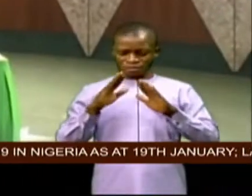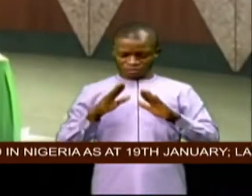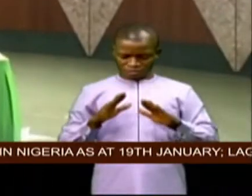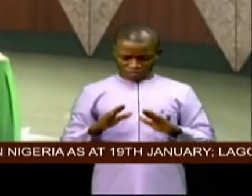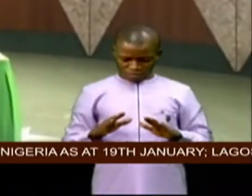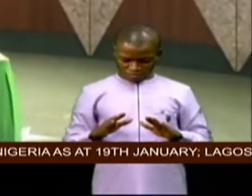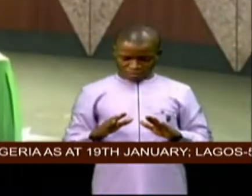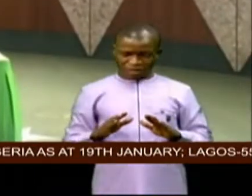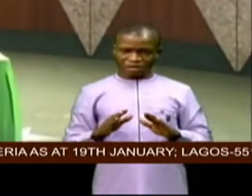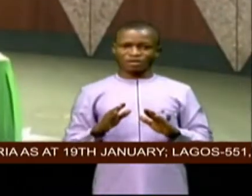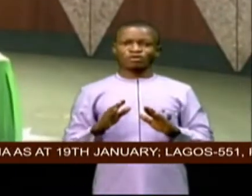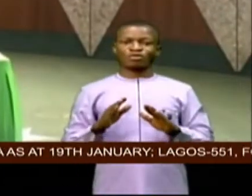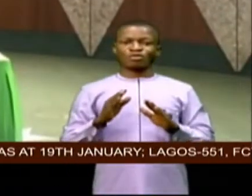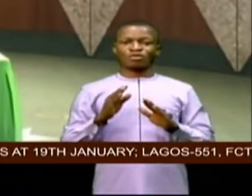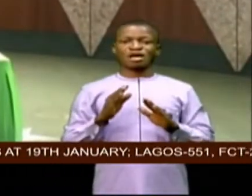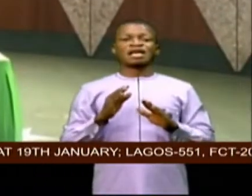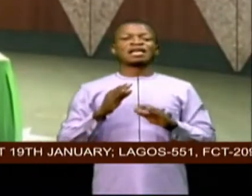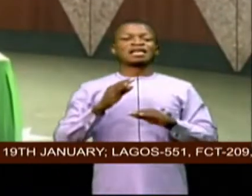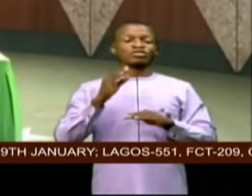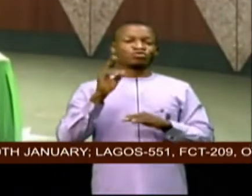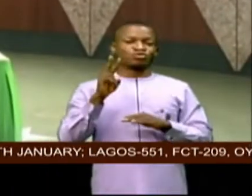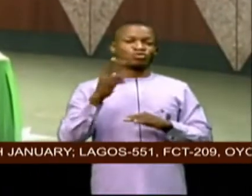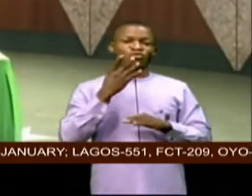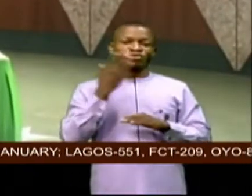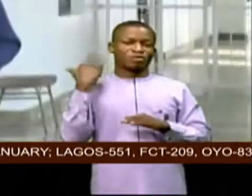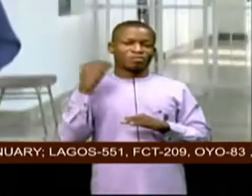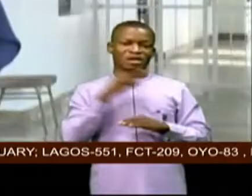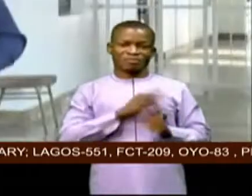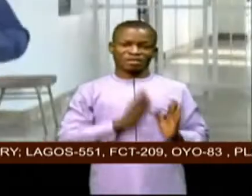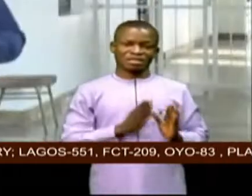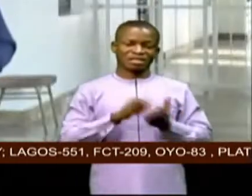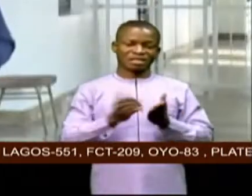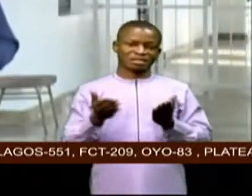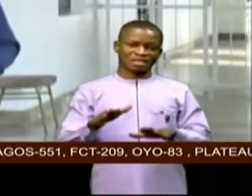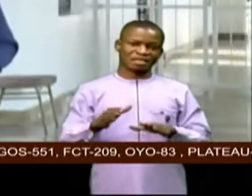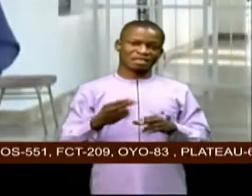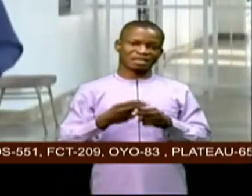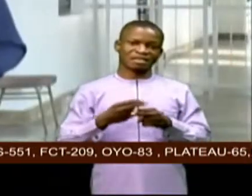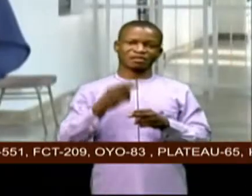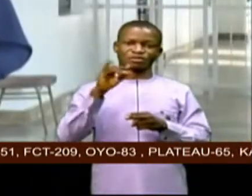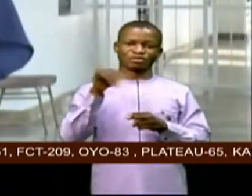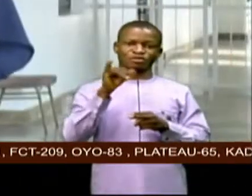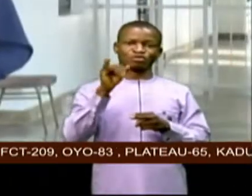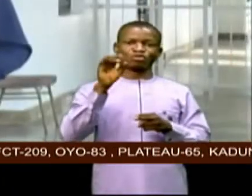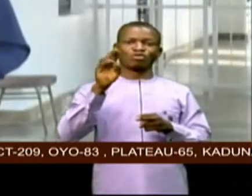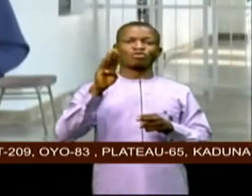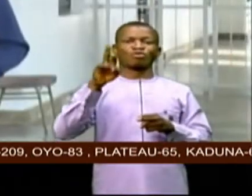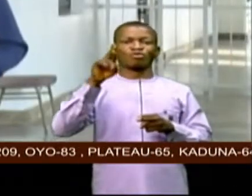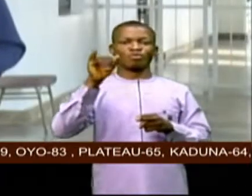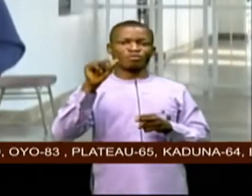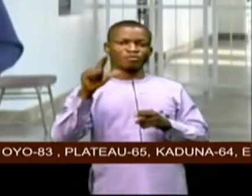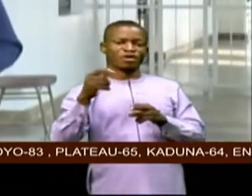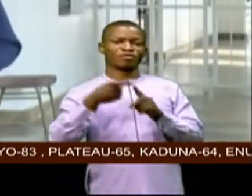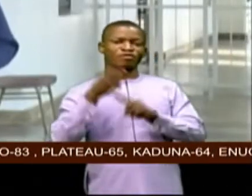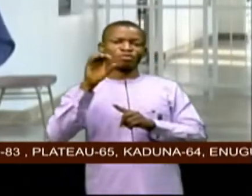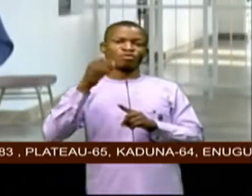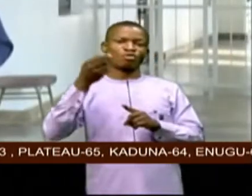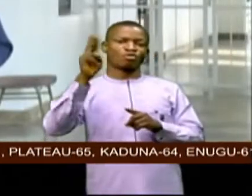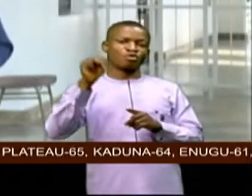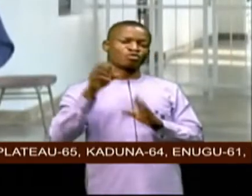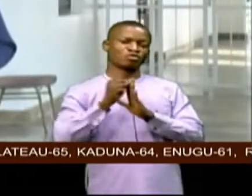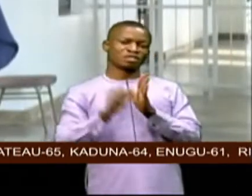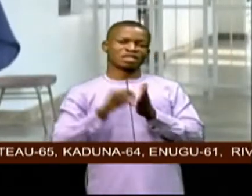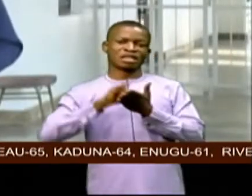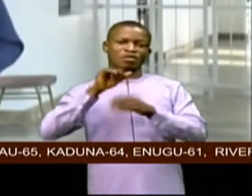in honor of two former ministers who died recently they were jibri martin square from ogun state who served in the